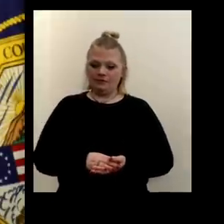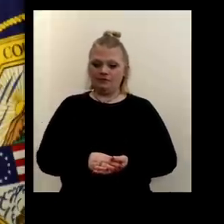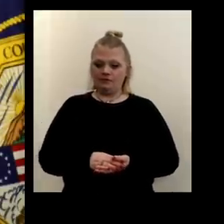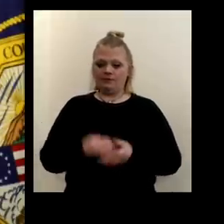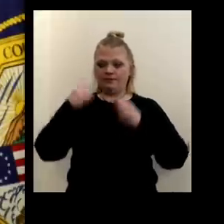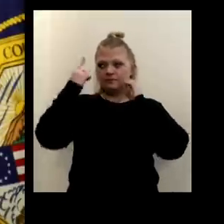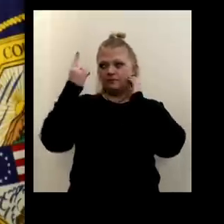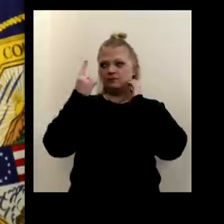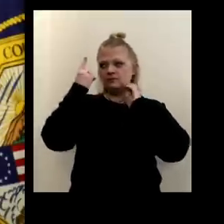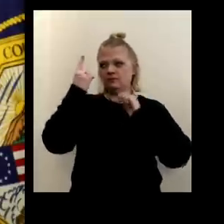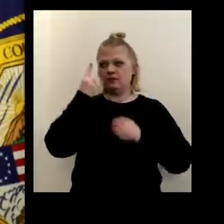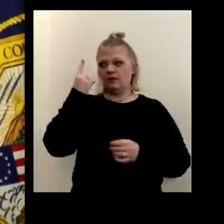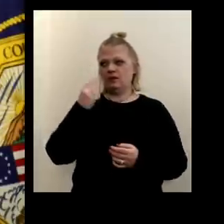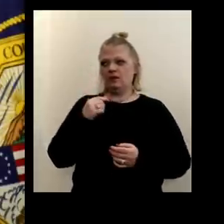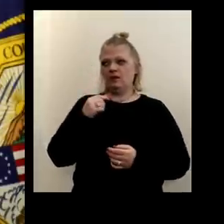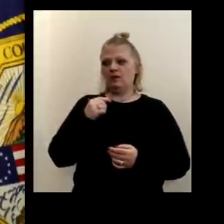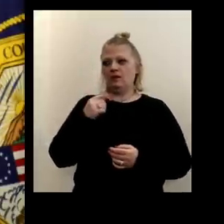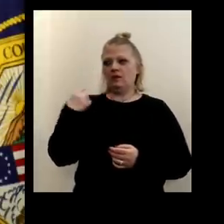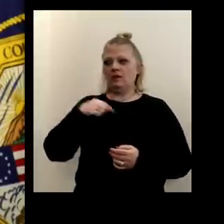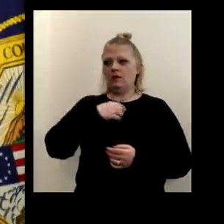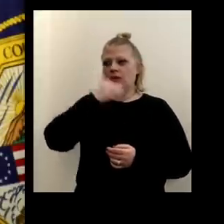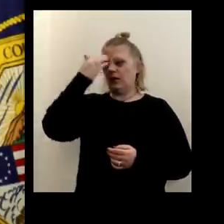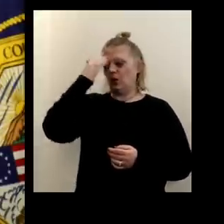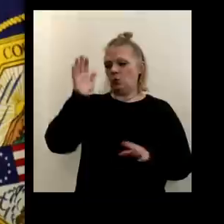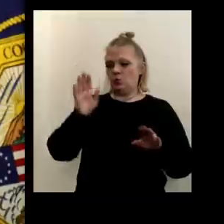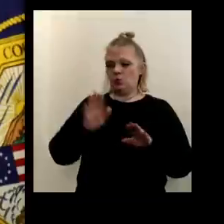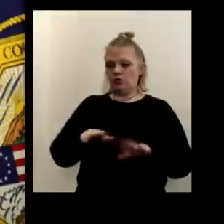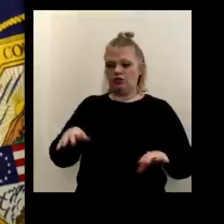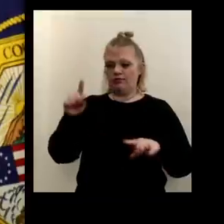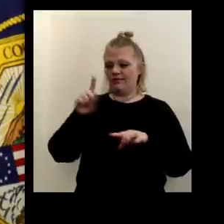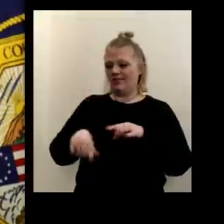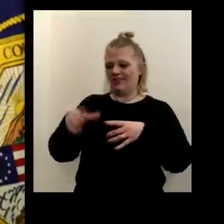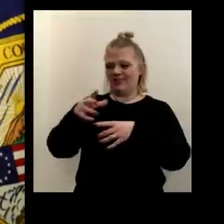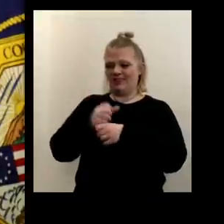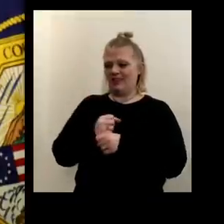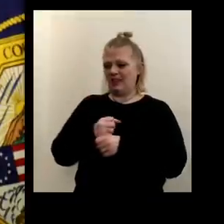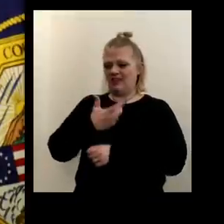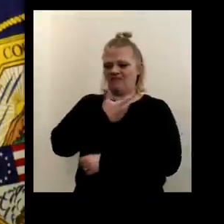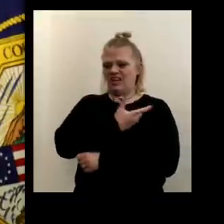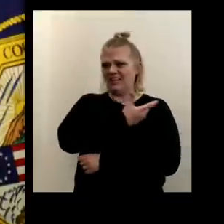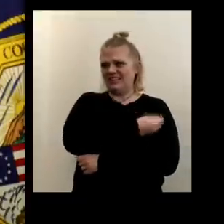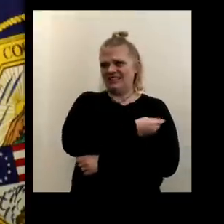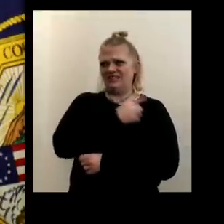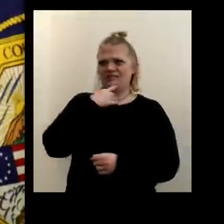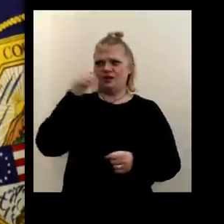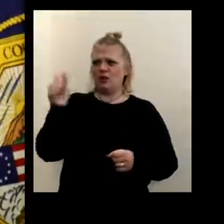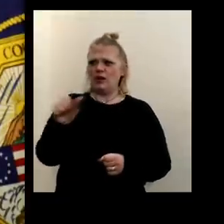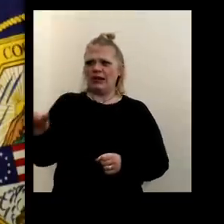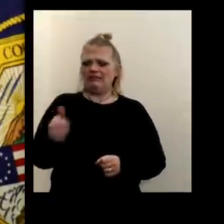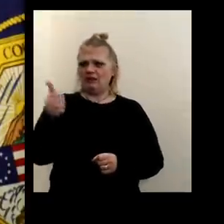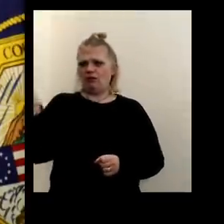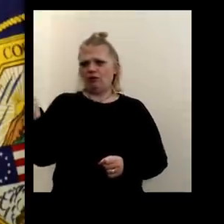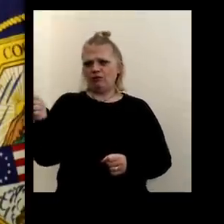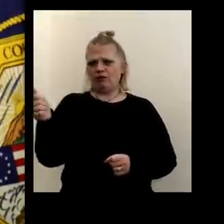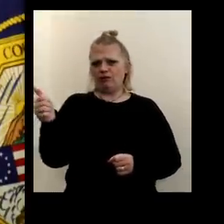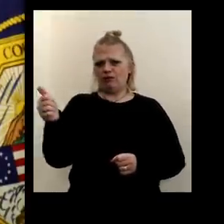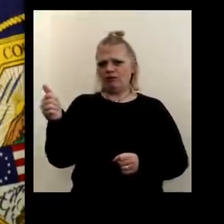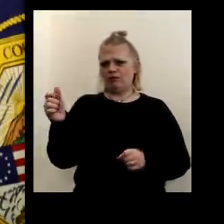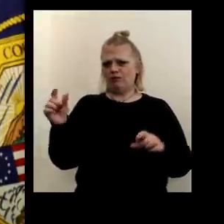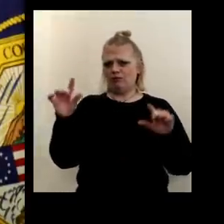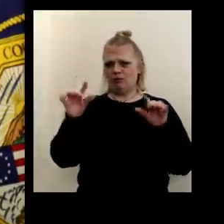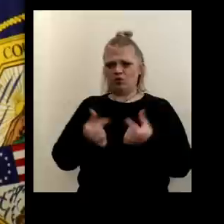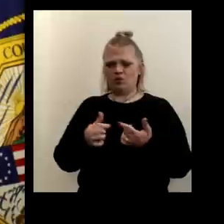just wondering, so we know that children can't get the vaccine at this point. are there any other like major groups that are,